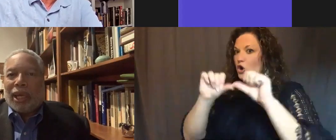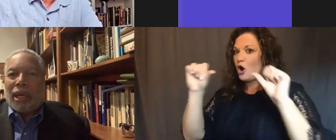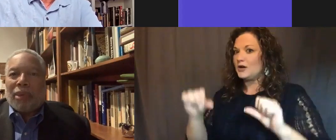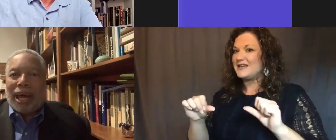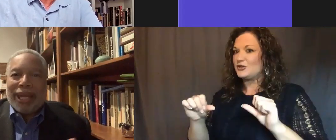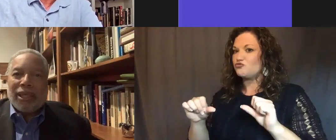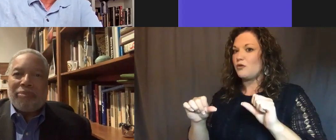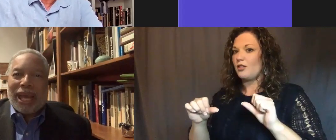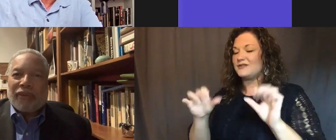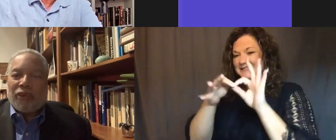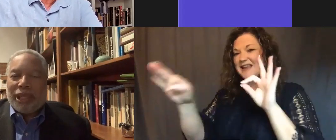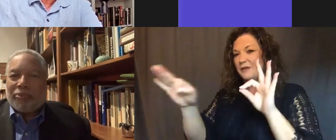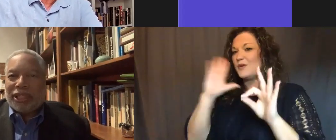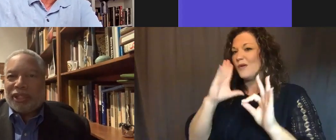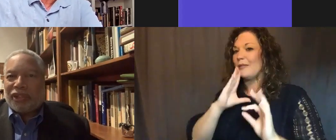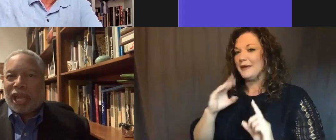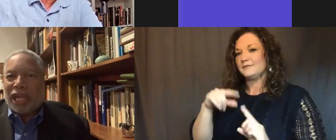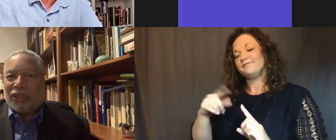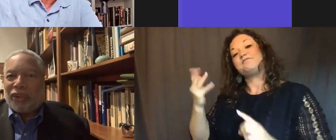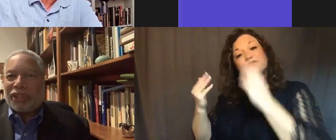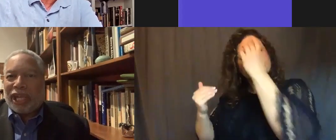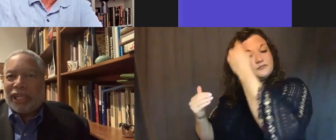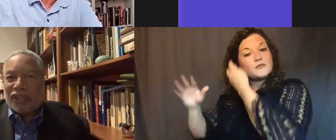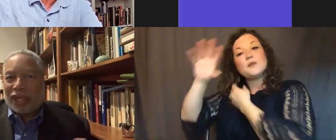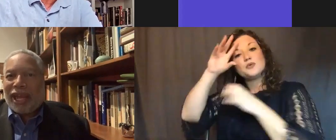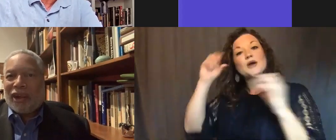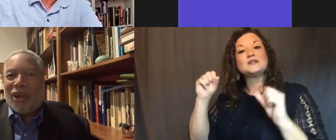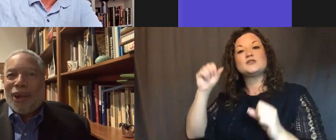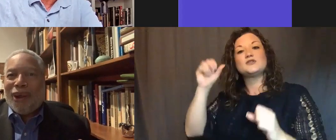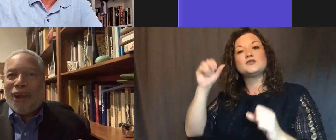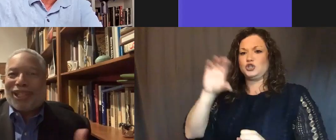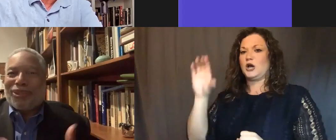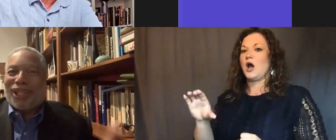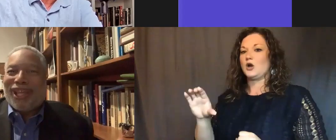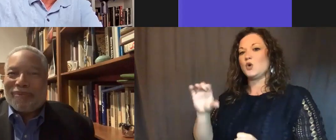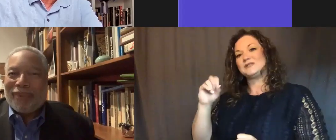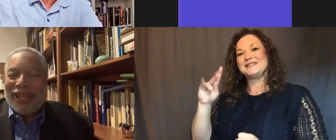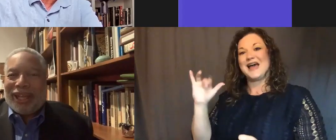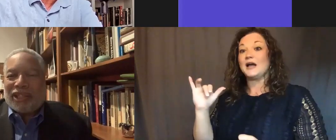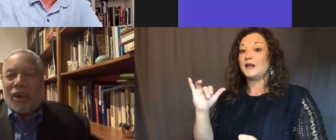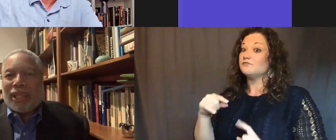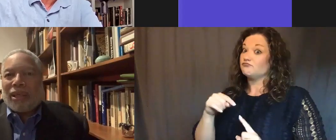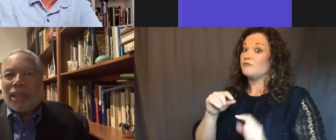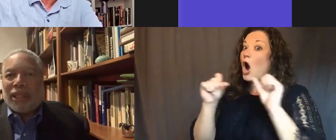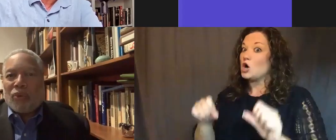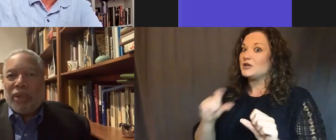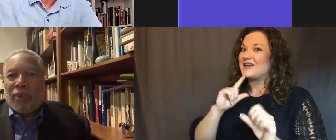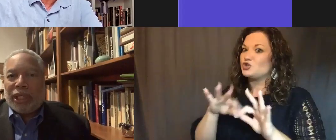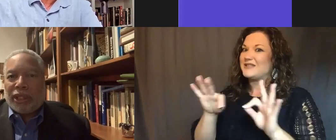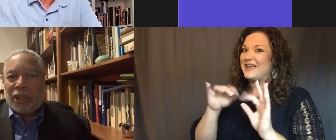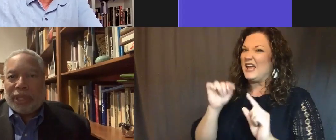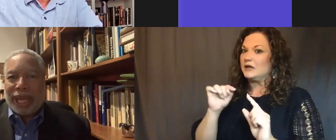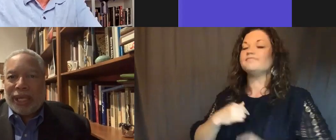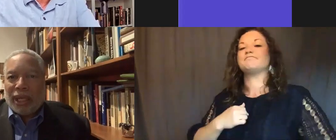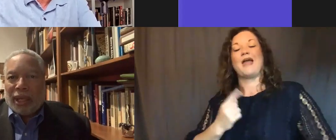I had come back from being president of Chicago Historical Society in Chicago. Architecture is the key. And so I thought that we